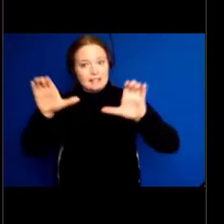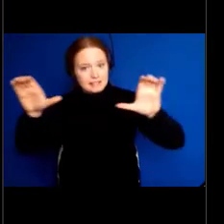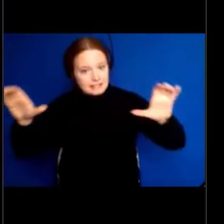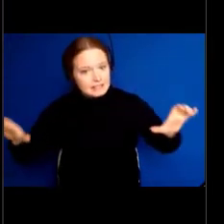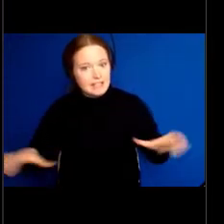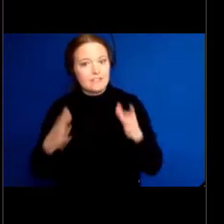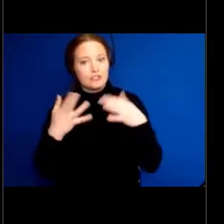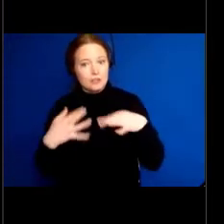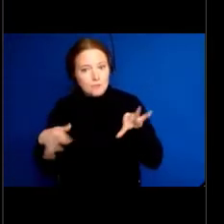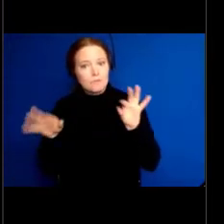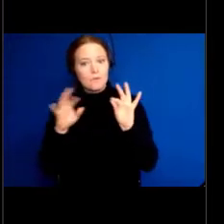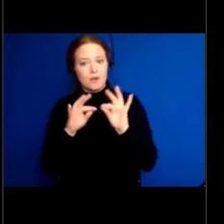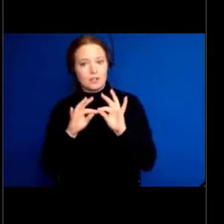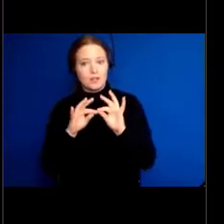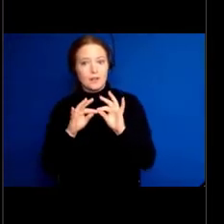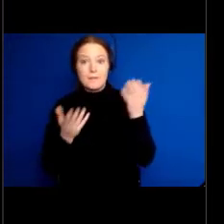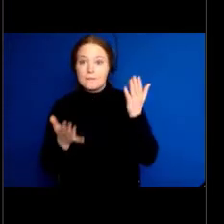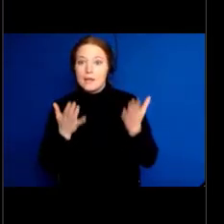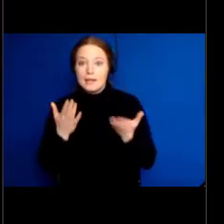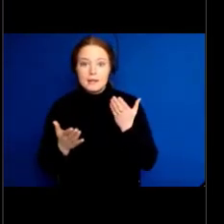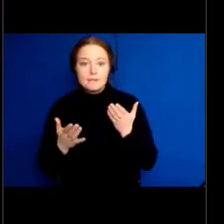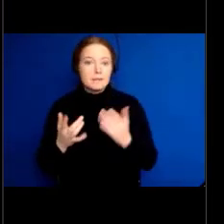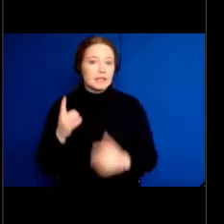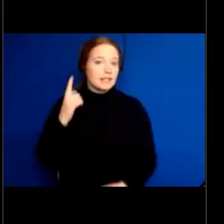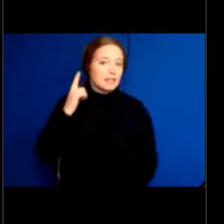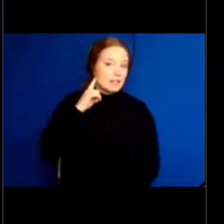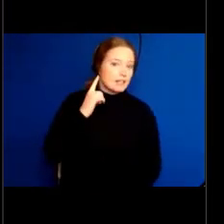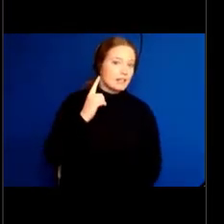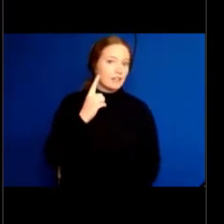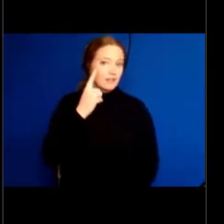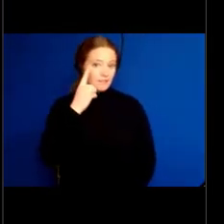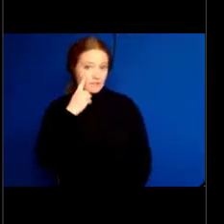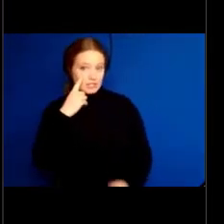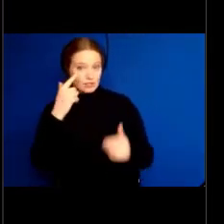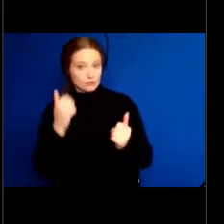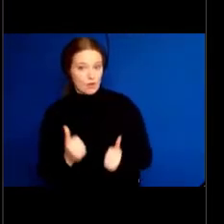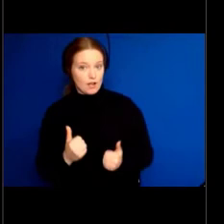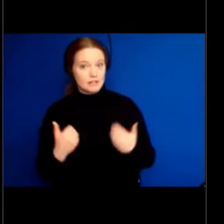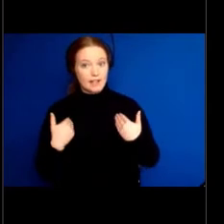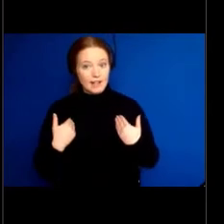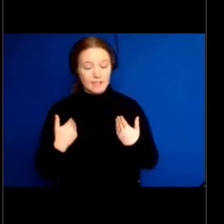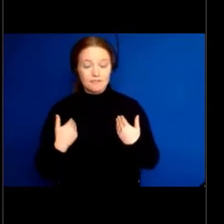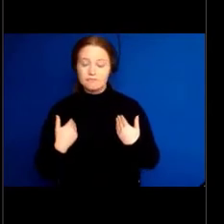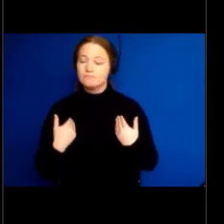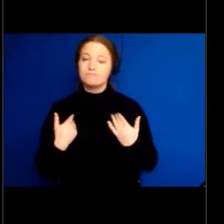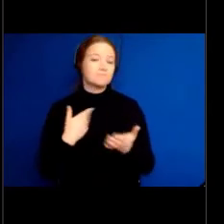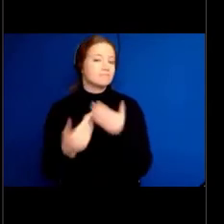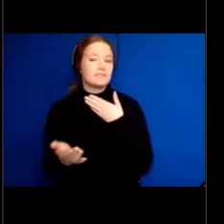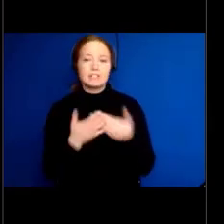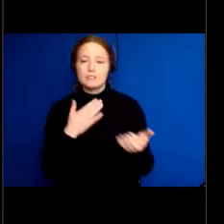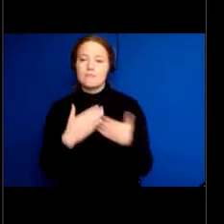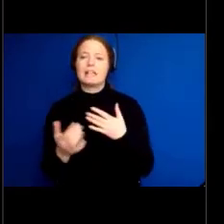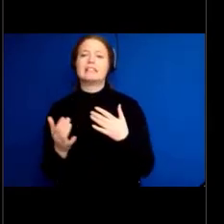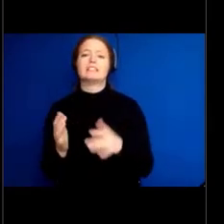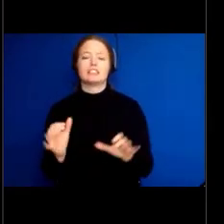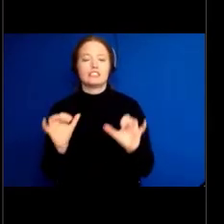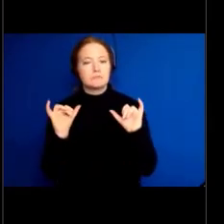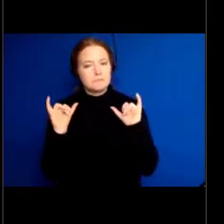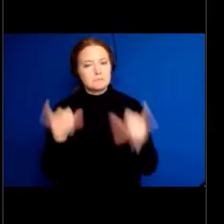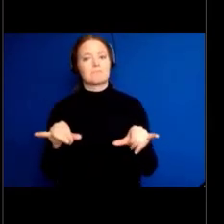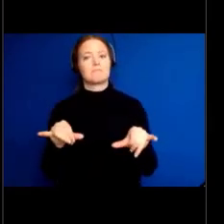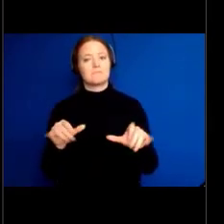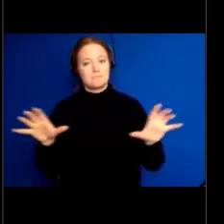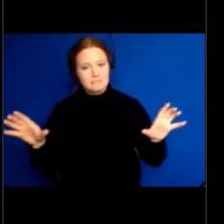can't stay active. And staying active and exercising your auditory system is a great way to